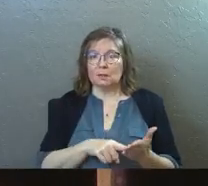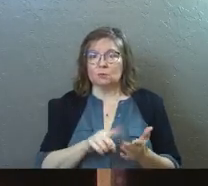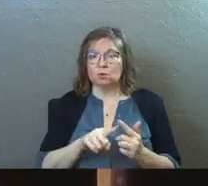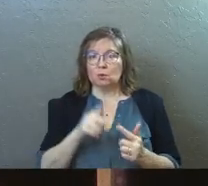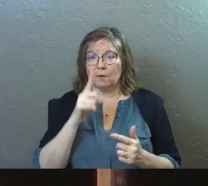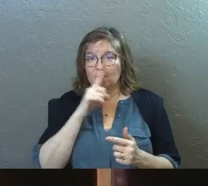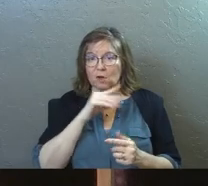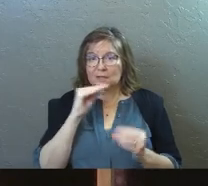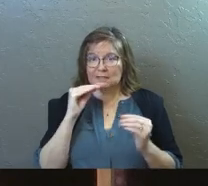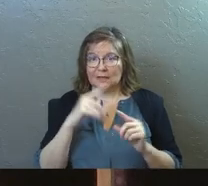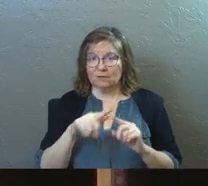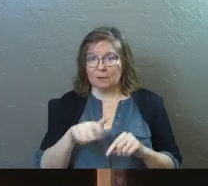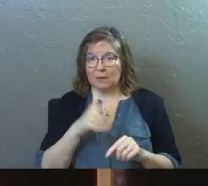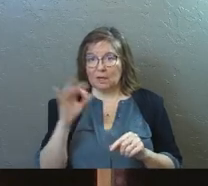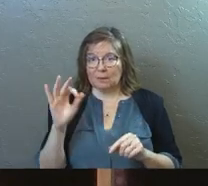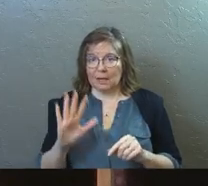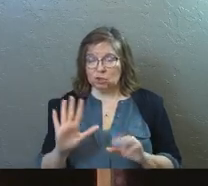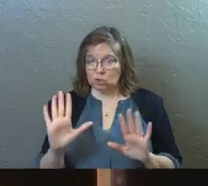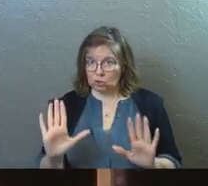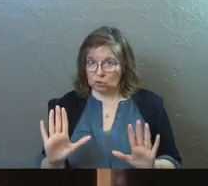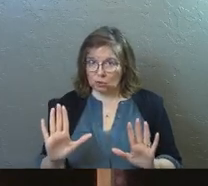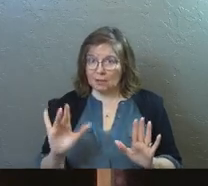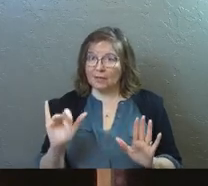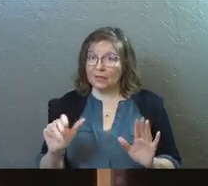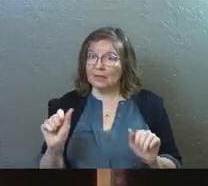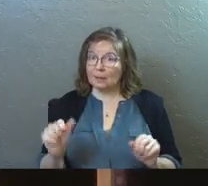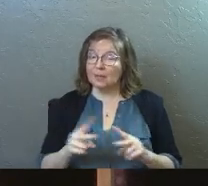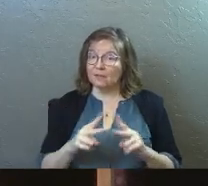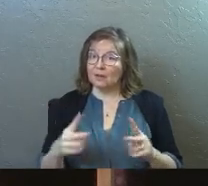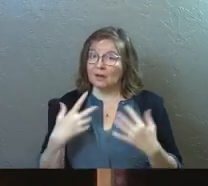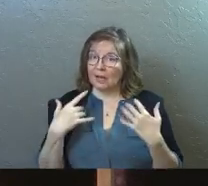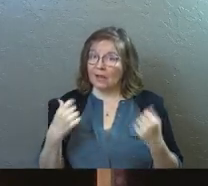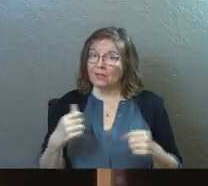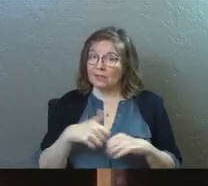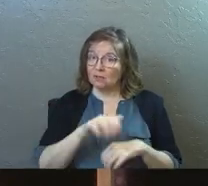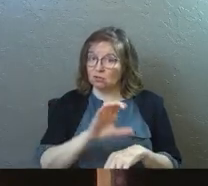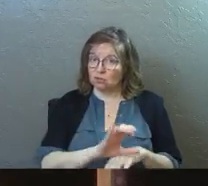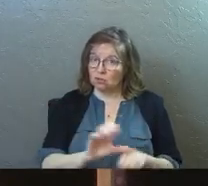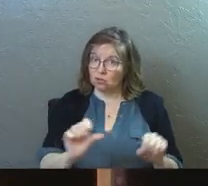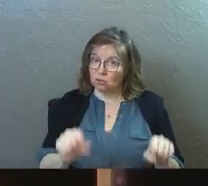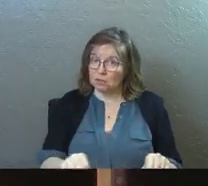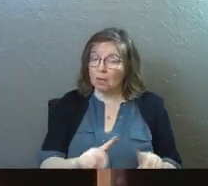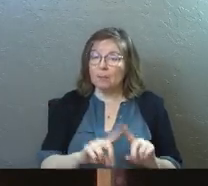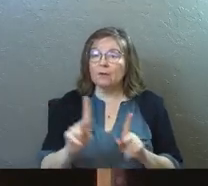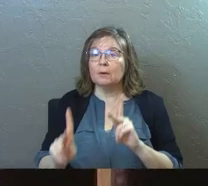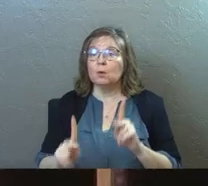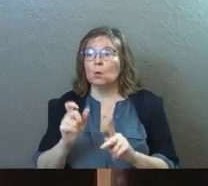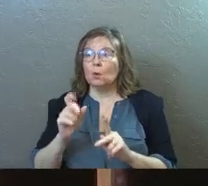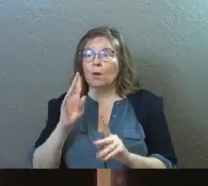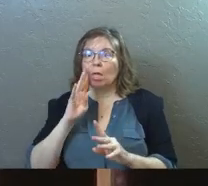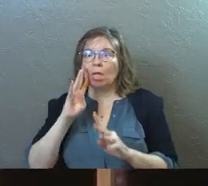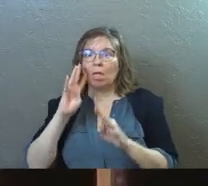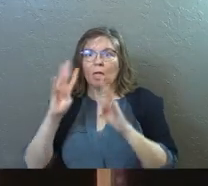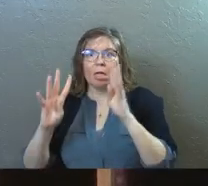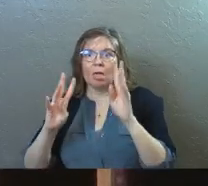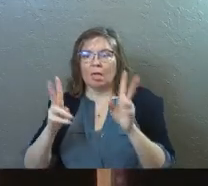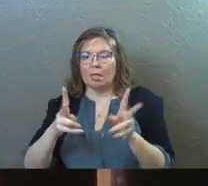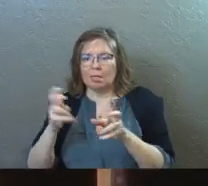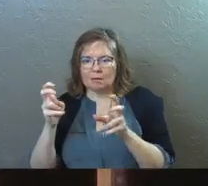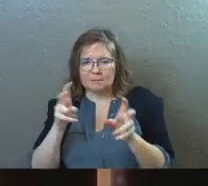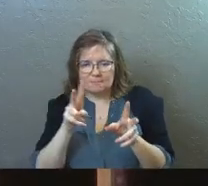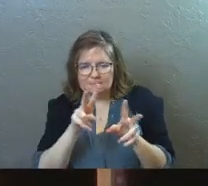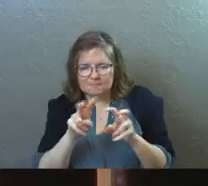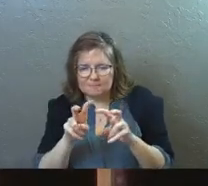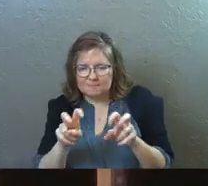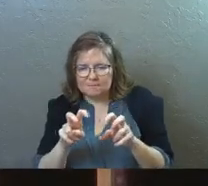to false teaching from another pastor. That can be very healthy in the church. But for the folks who are making an entire career